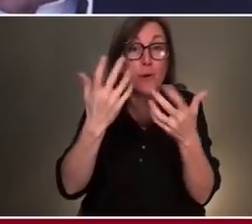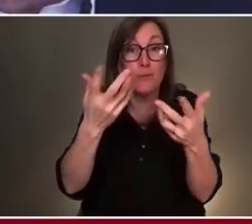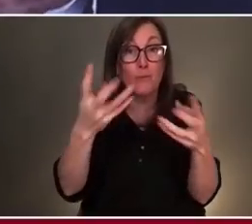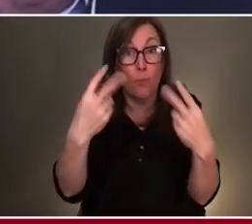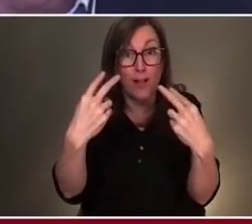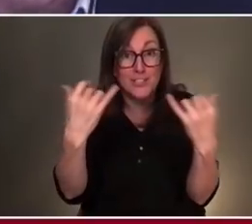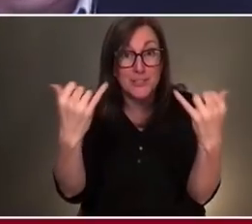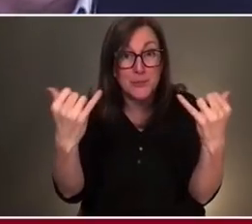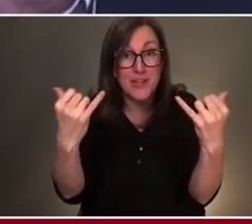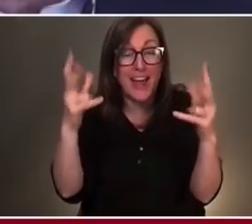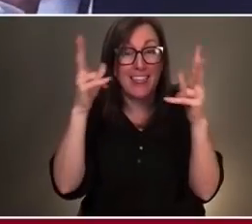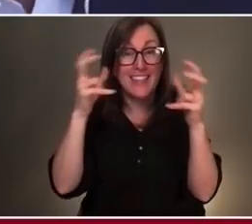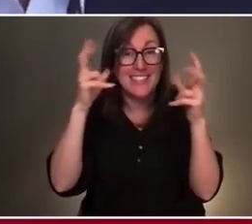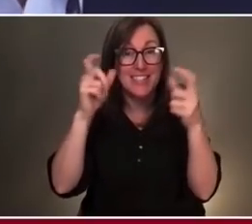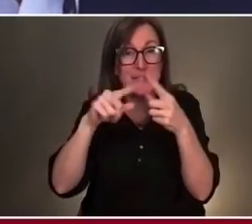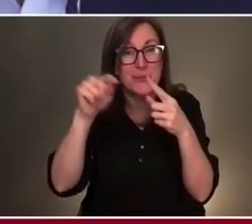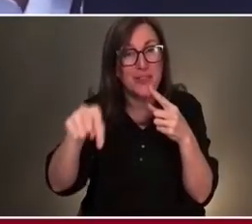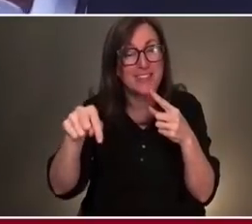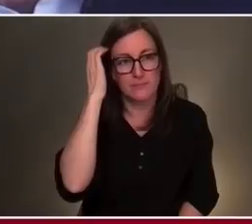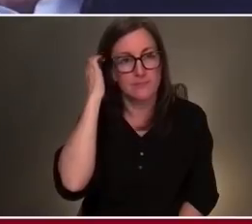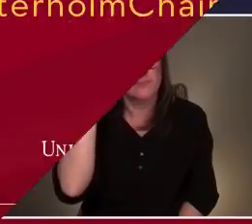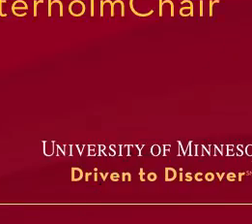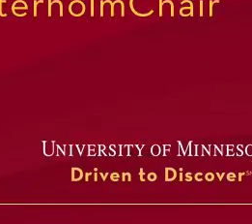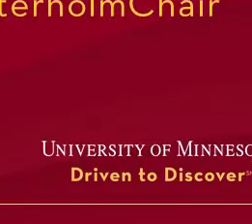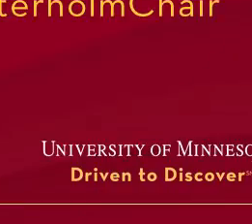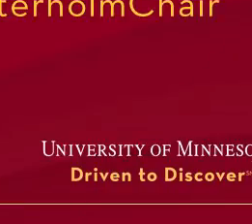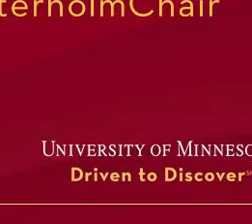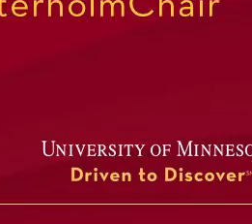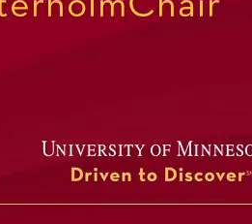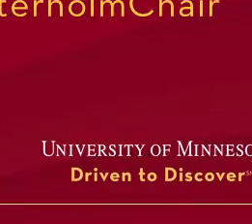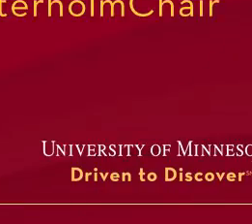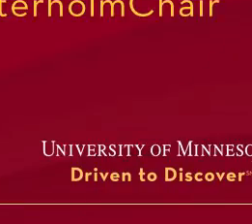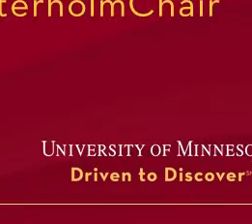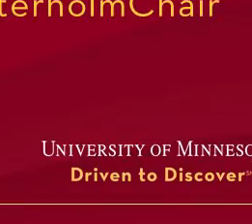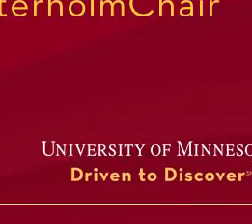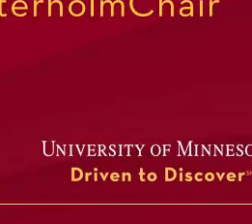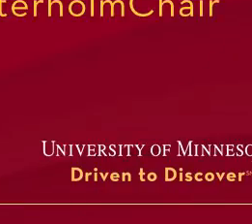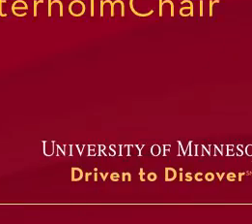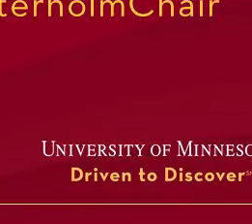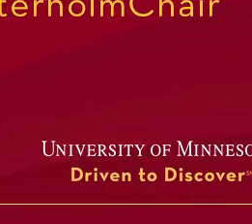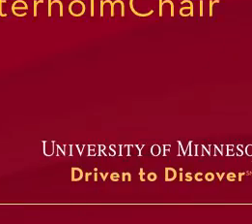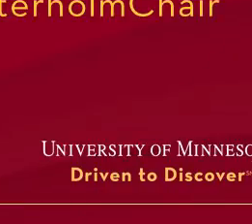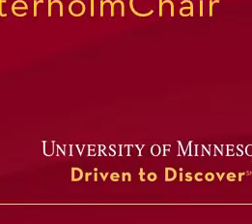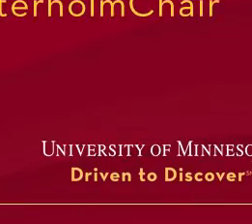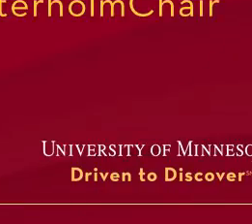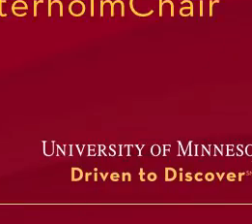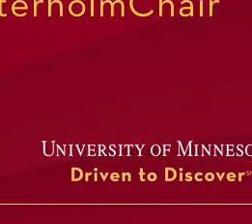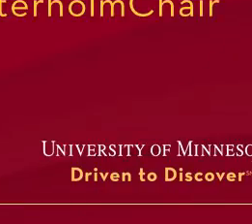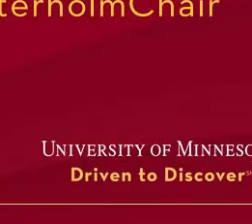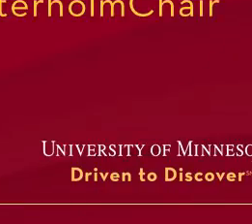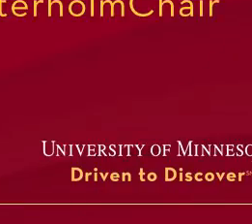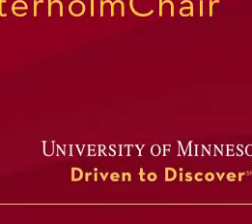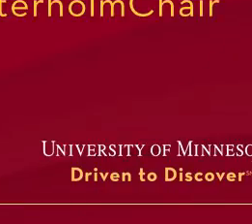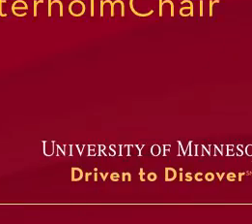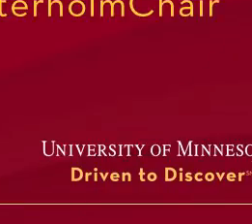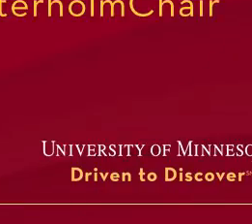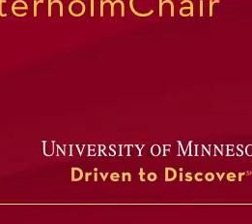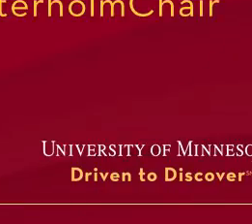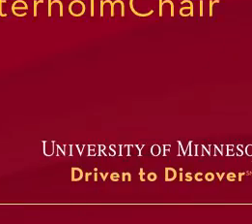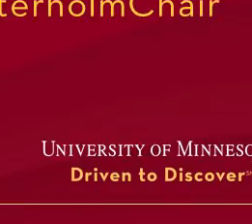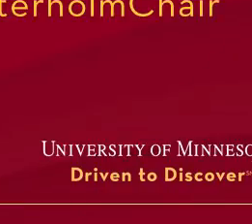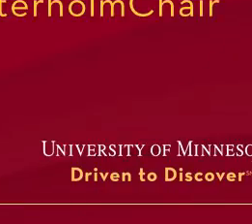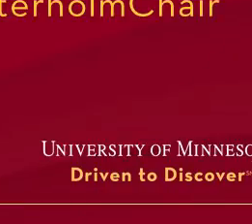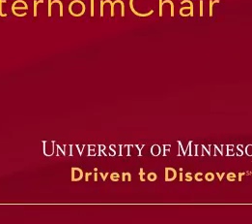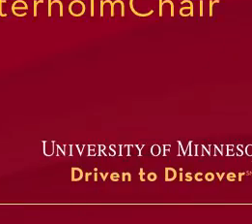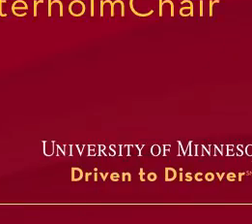Thank to this conversation. Great. I think from there, Mike, I believe